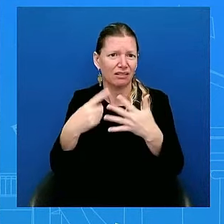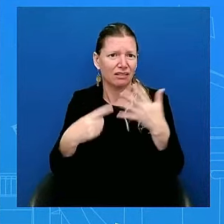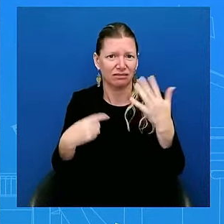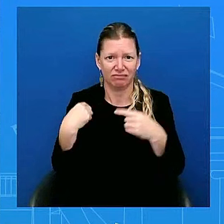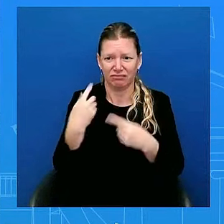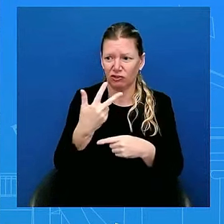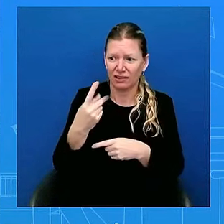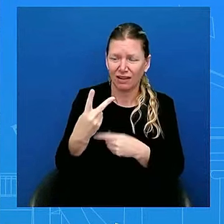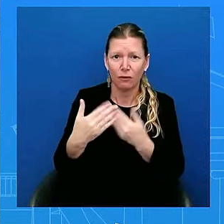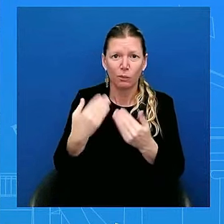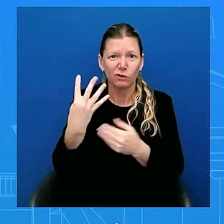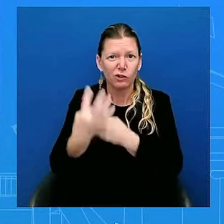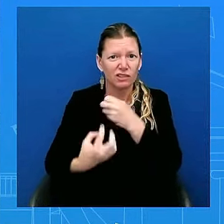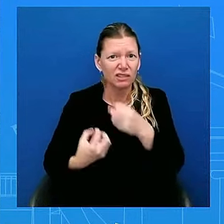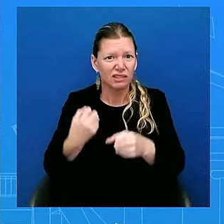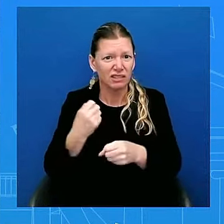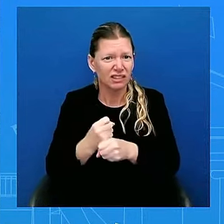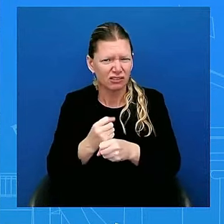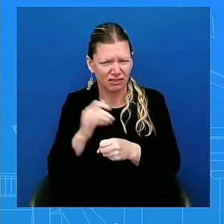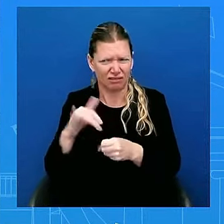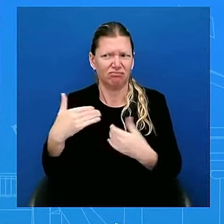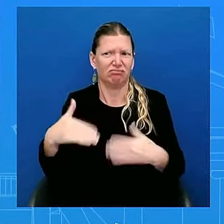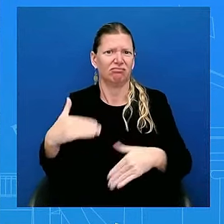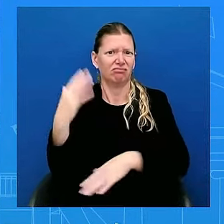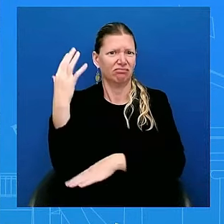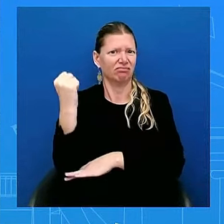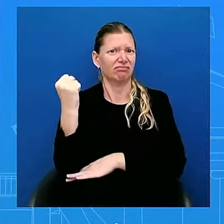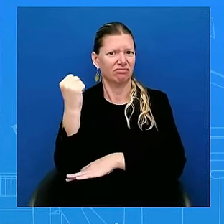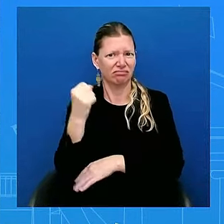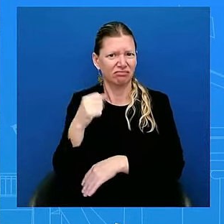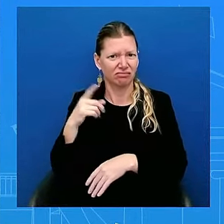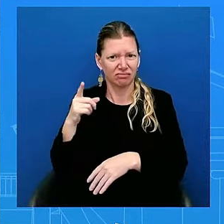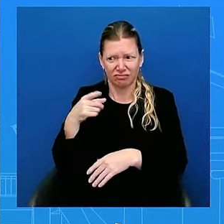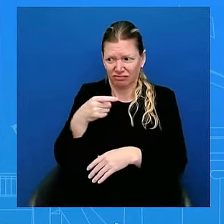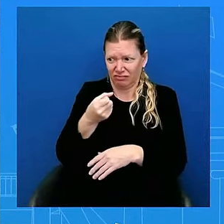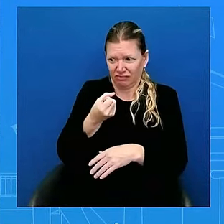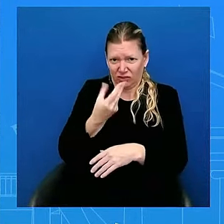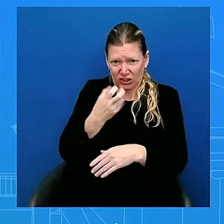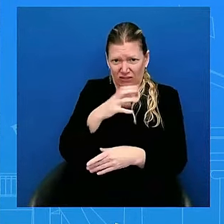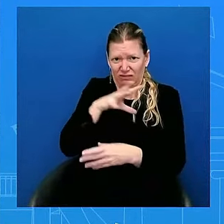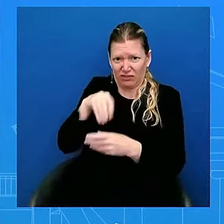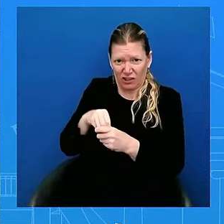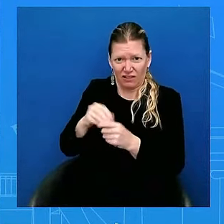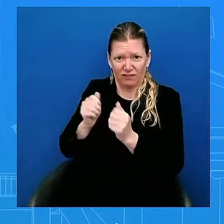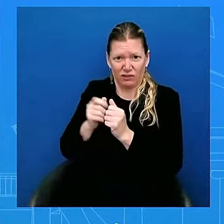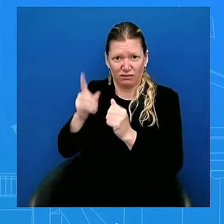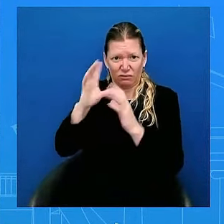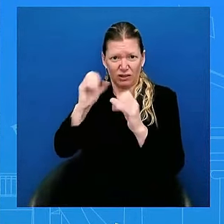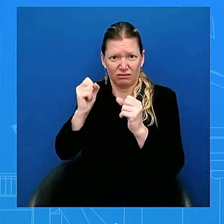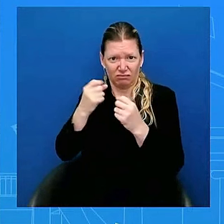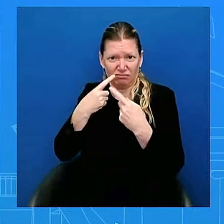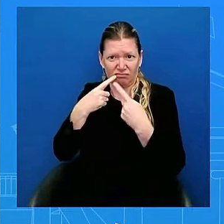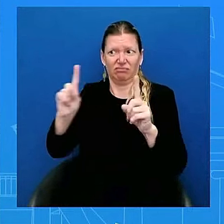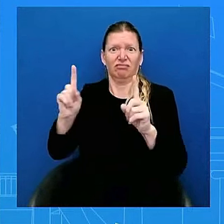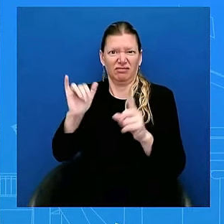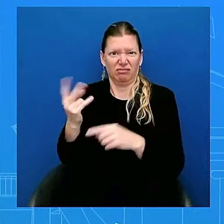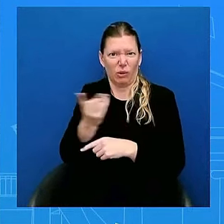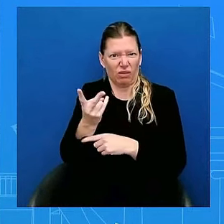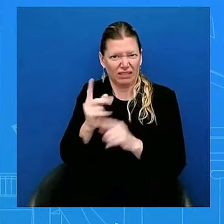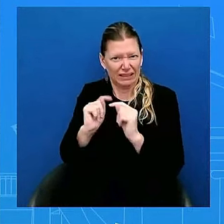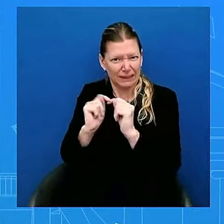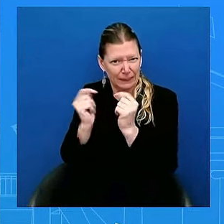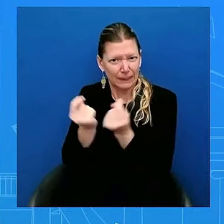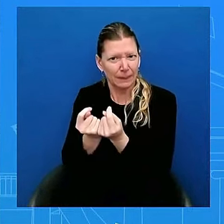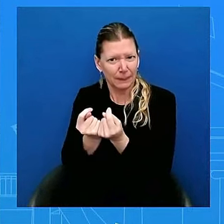And so, look, this is, again, a decision that this President made. And I think he is